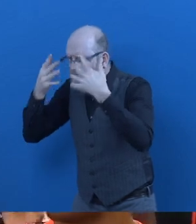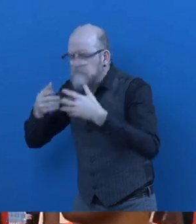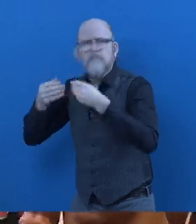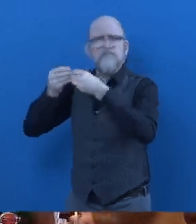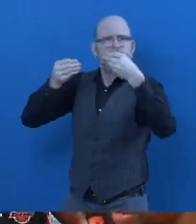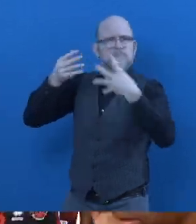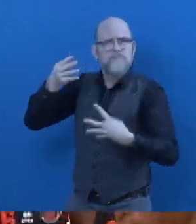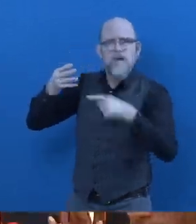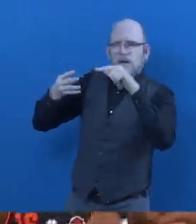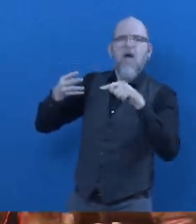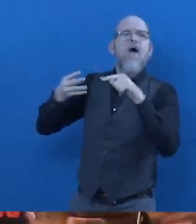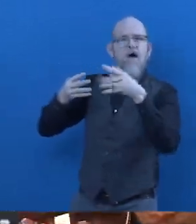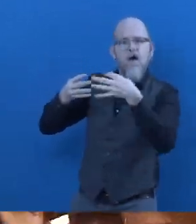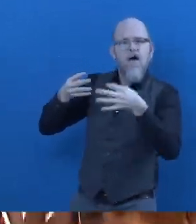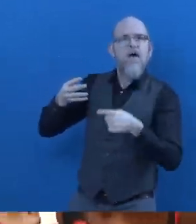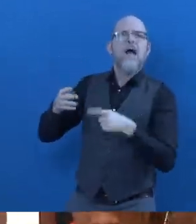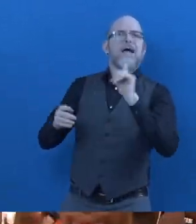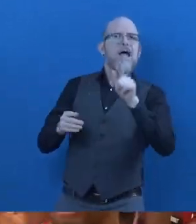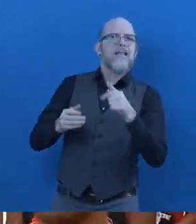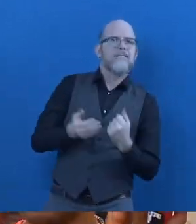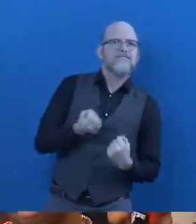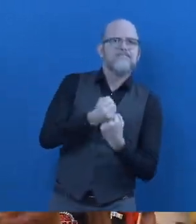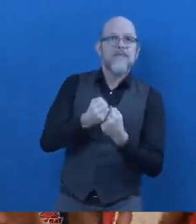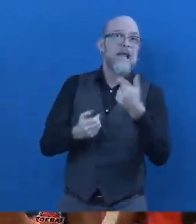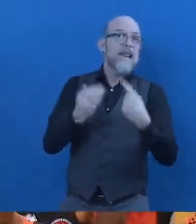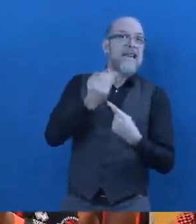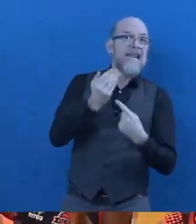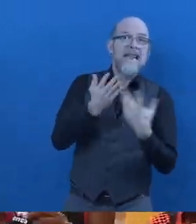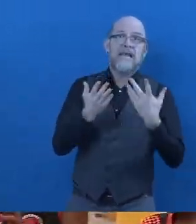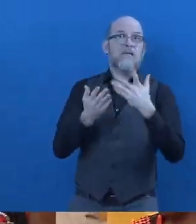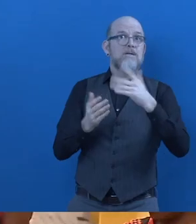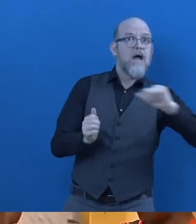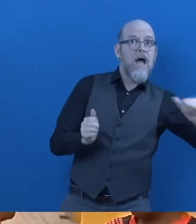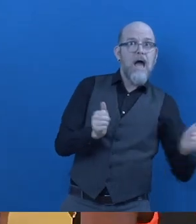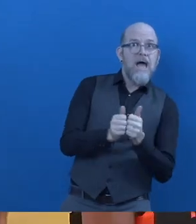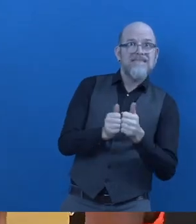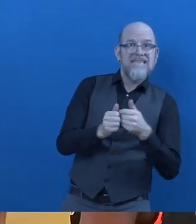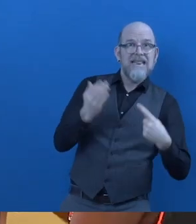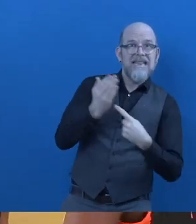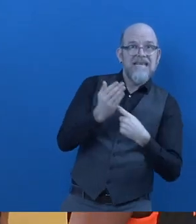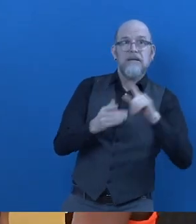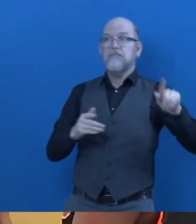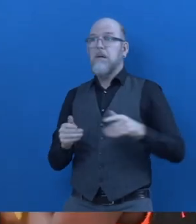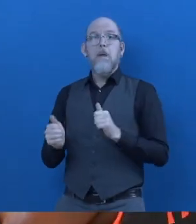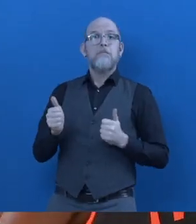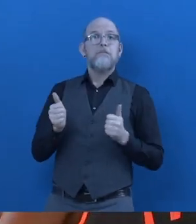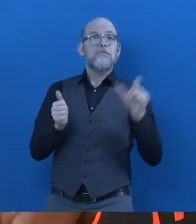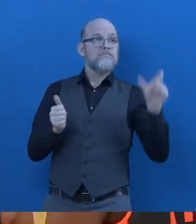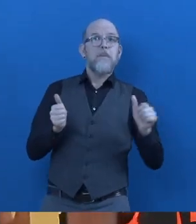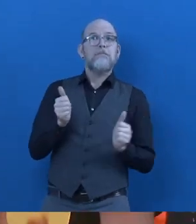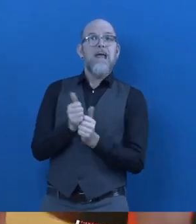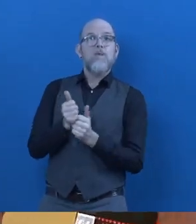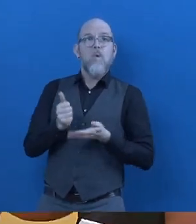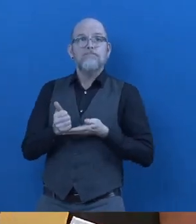based on recommended research objectives whereby we leverage on assistive and rehabilitative